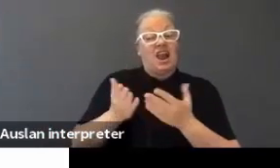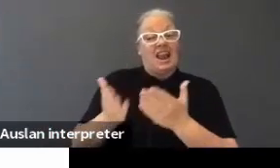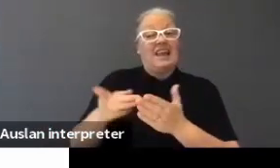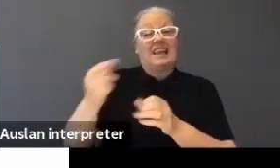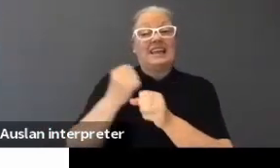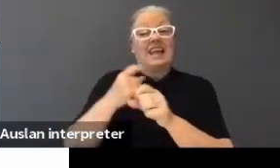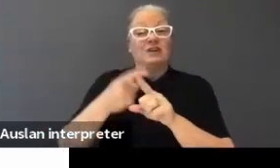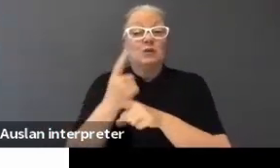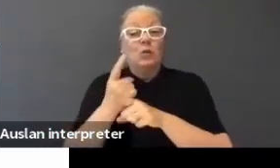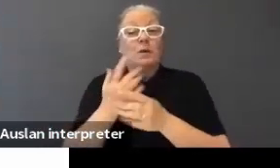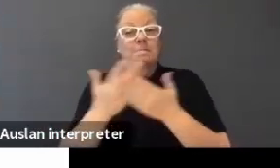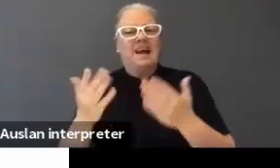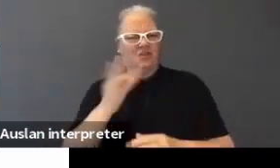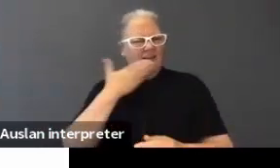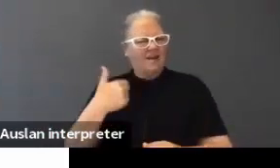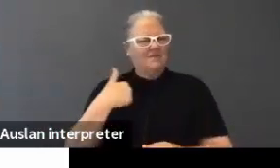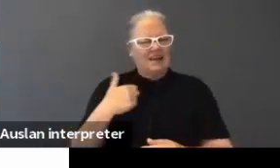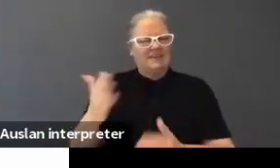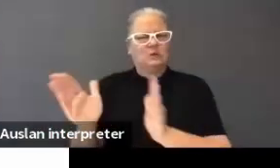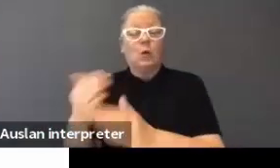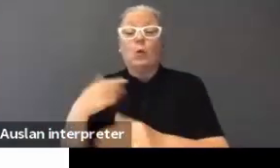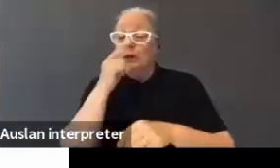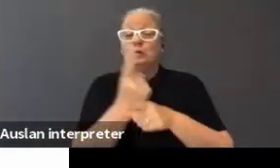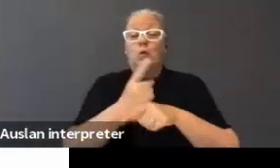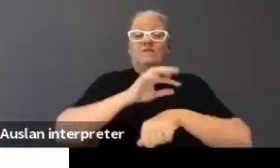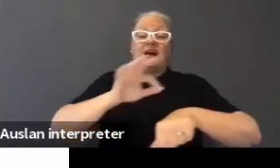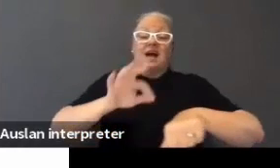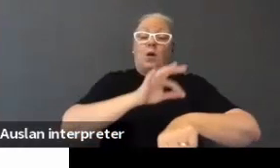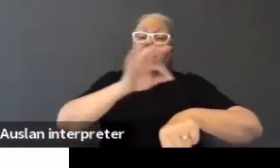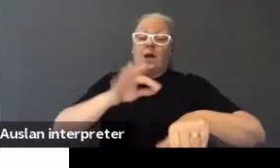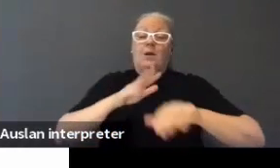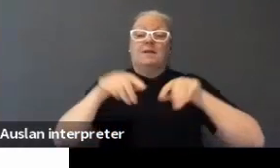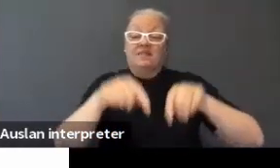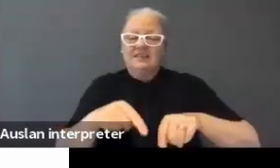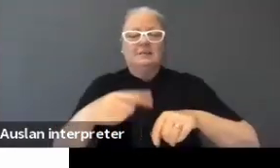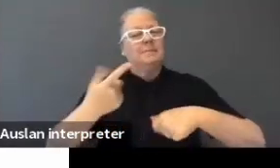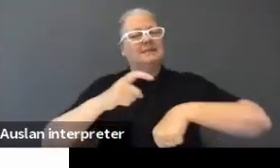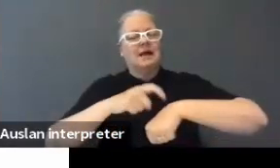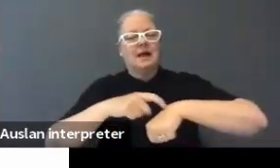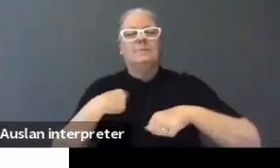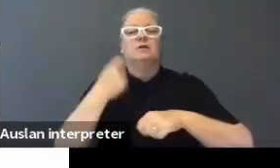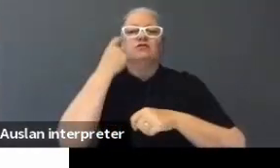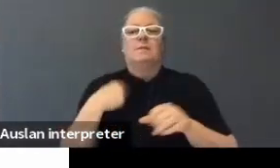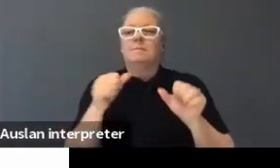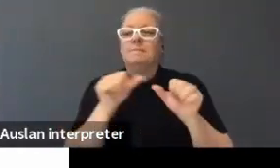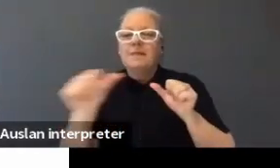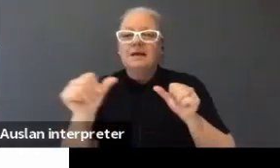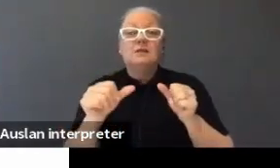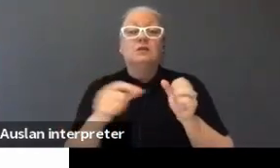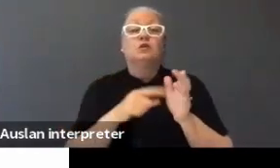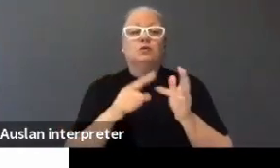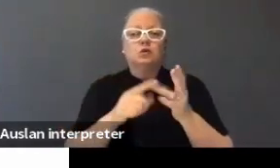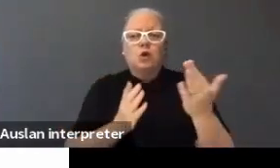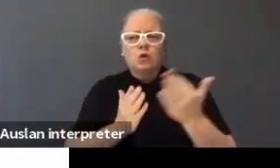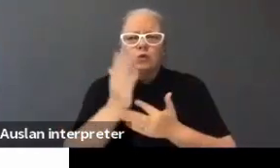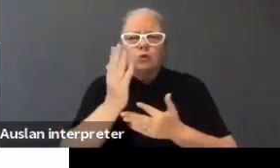we could talk about this for hours. So, but we are pushed for time. So, I will try and go through the rest